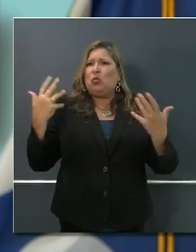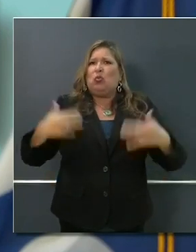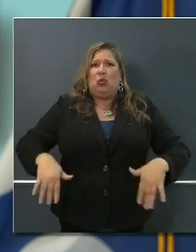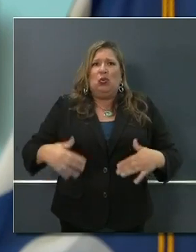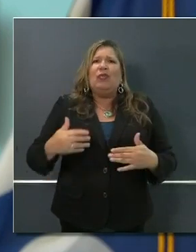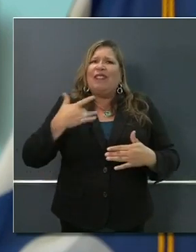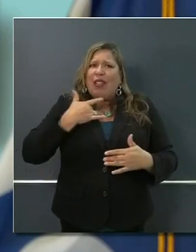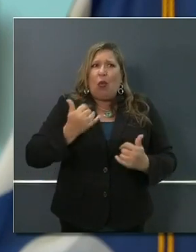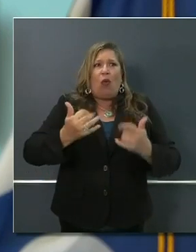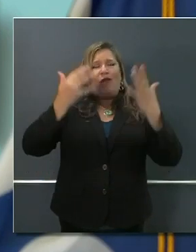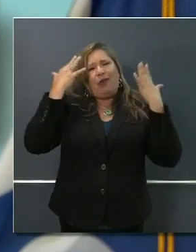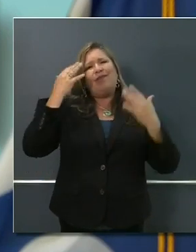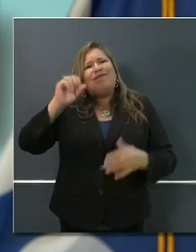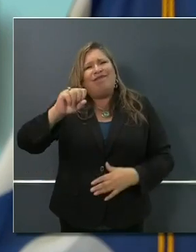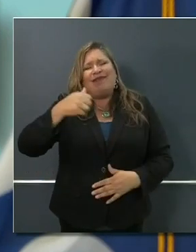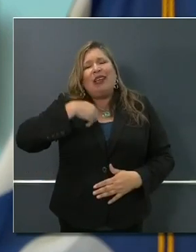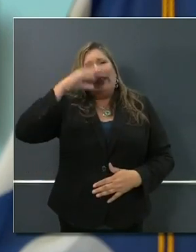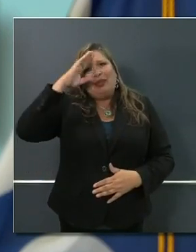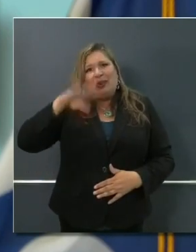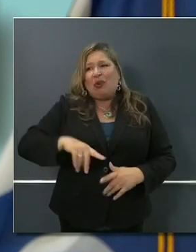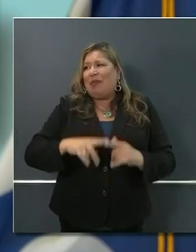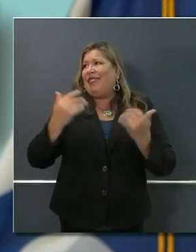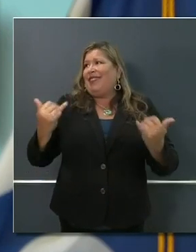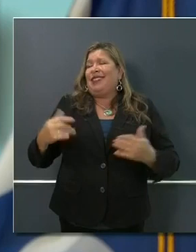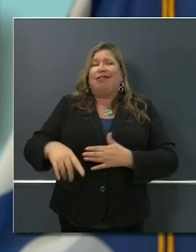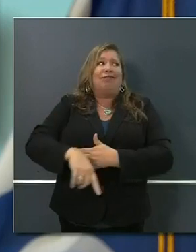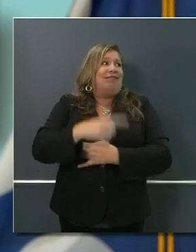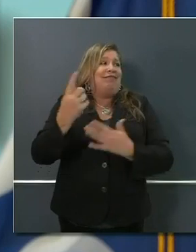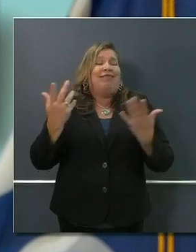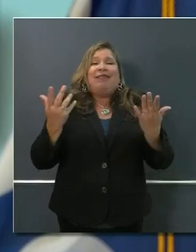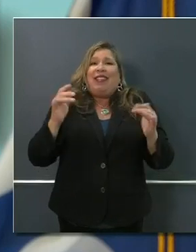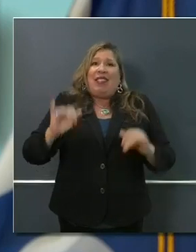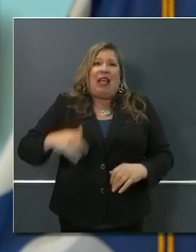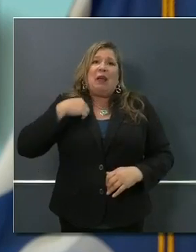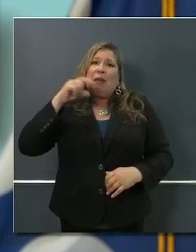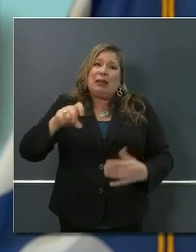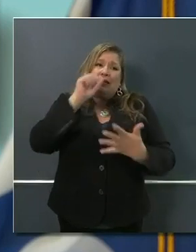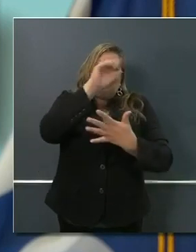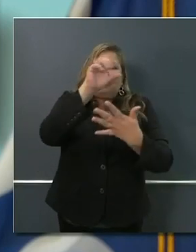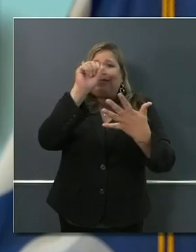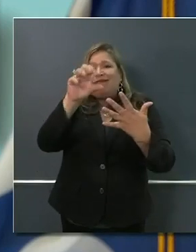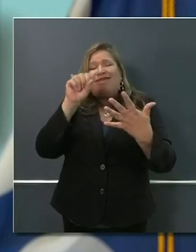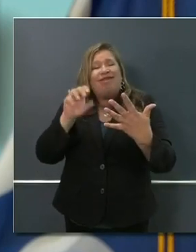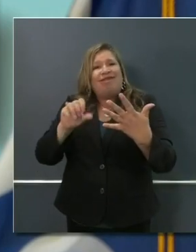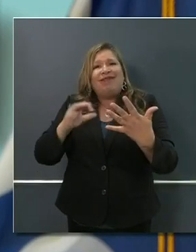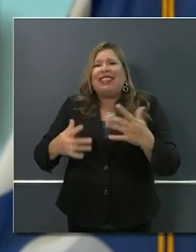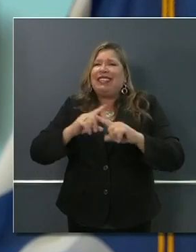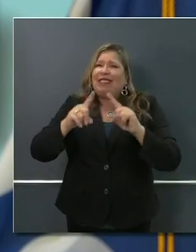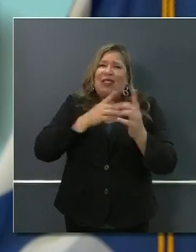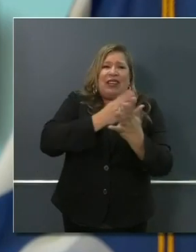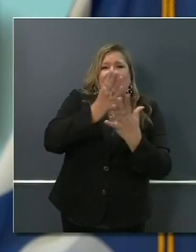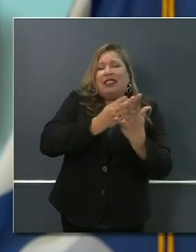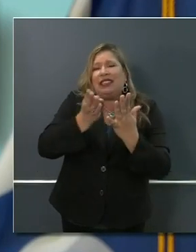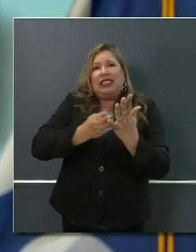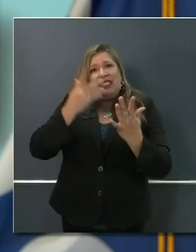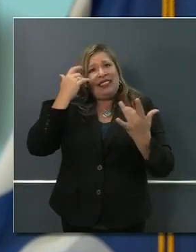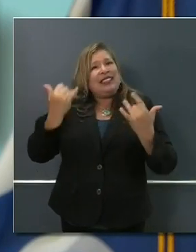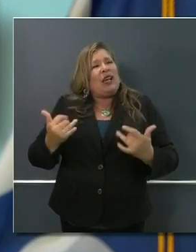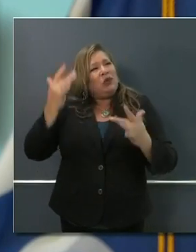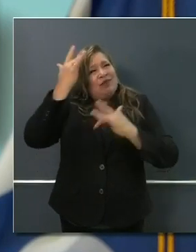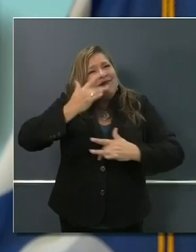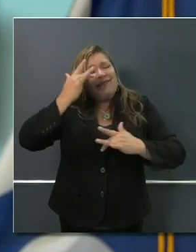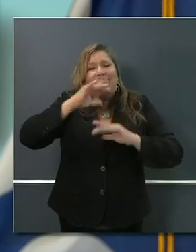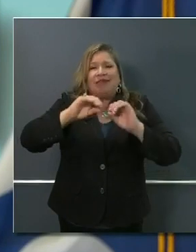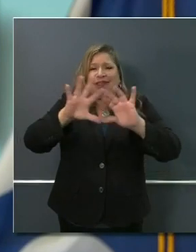just do one thing at a time. You've got to do many things at a time. We're dealing with a pandemic. We're dealing with a crisis. It requires